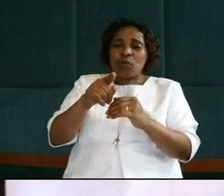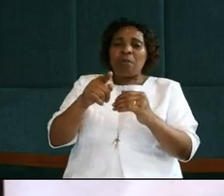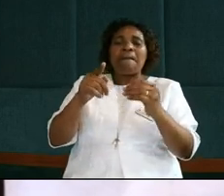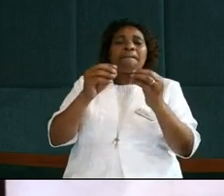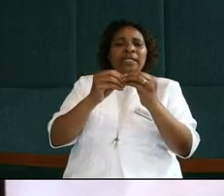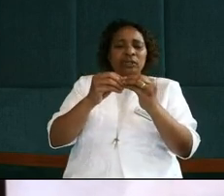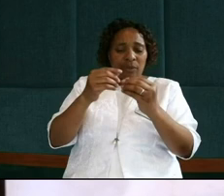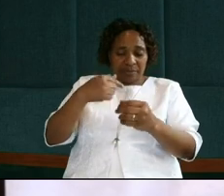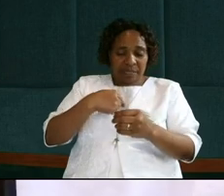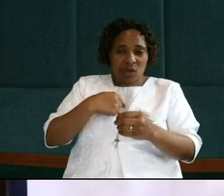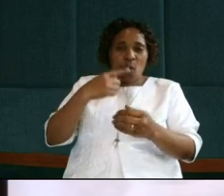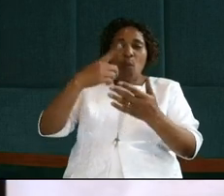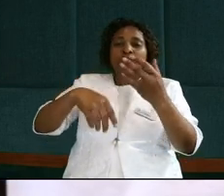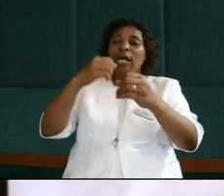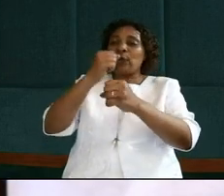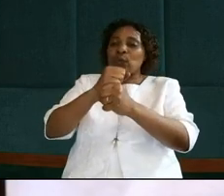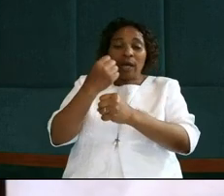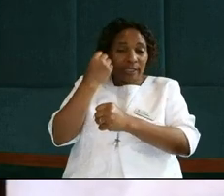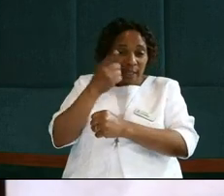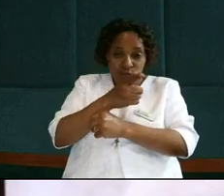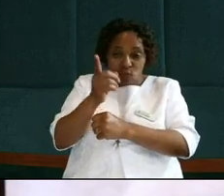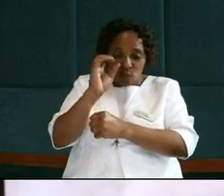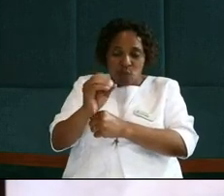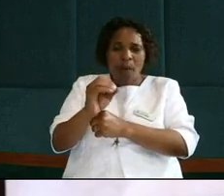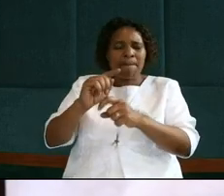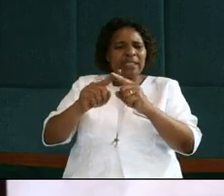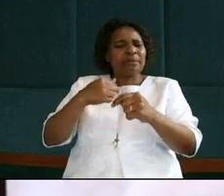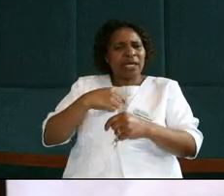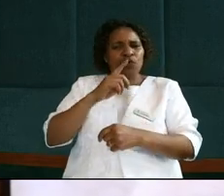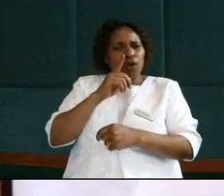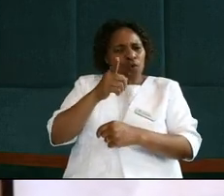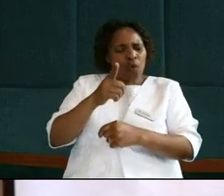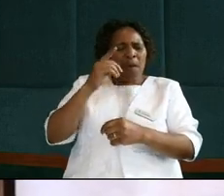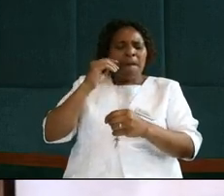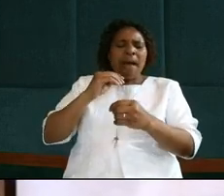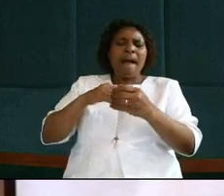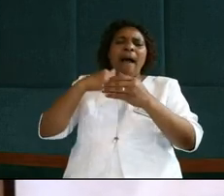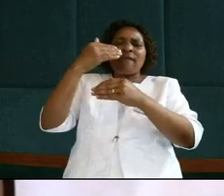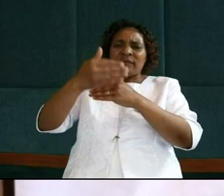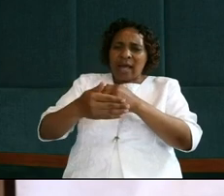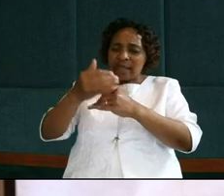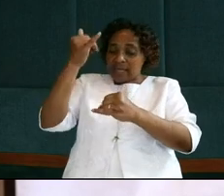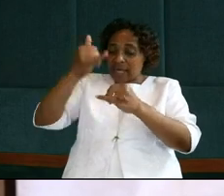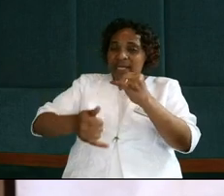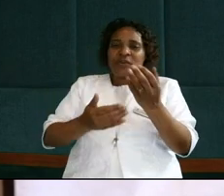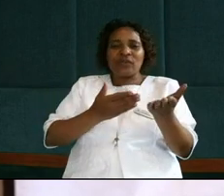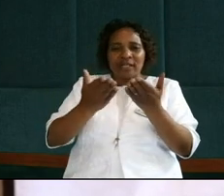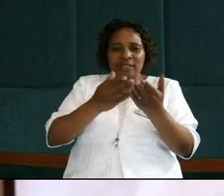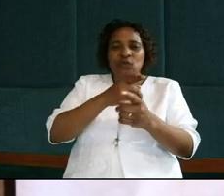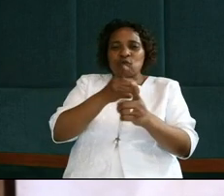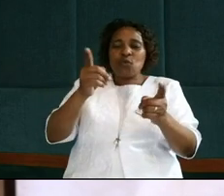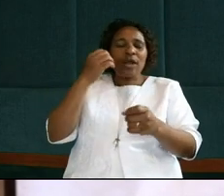what I'm doing, you do not understand, but I can assure you, Peter, before the end of this service, you will understand.